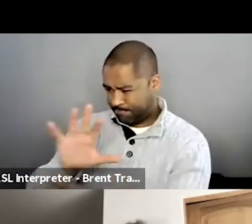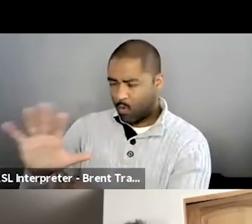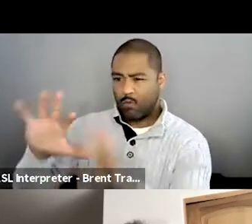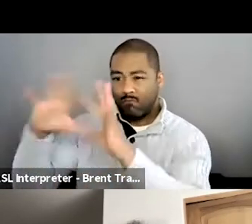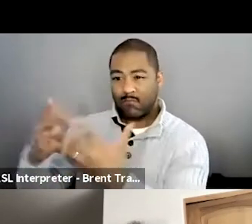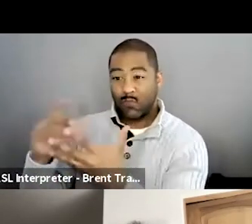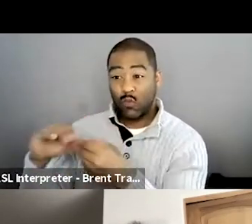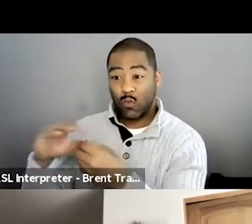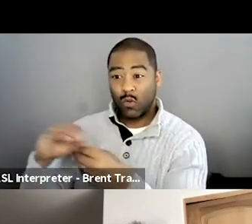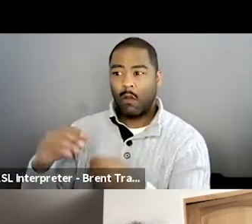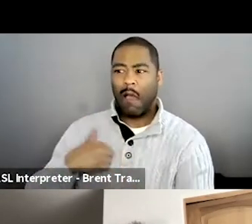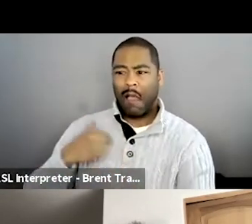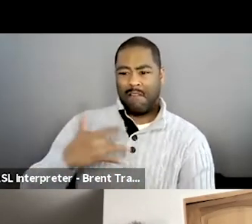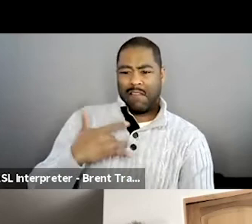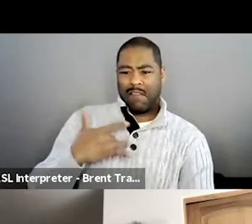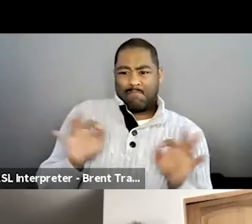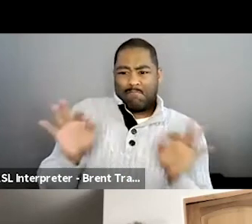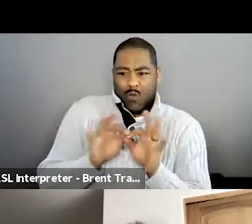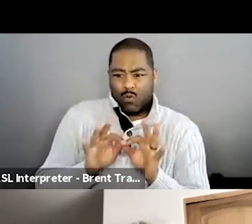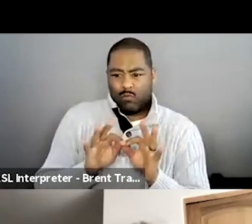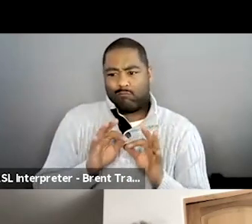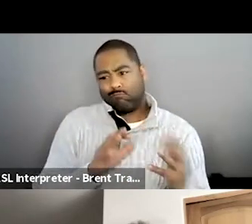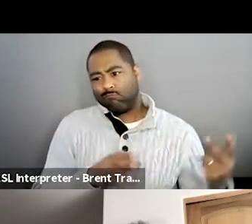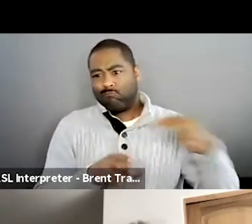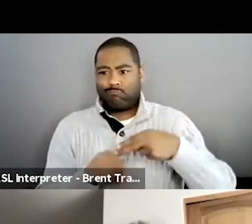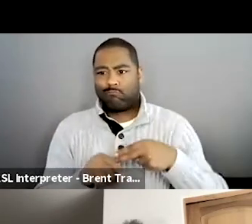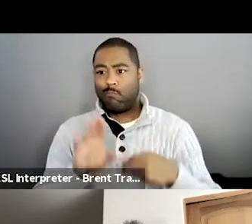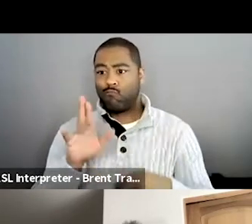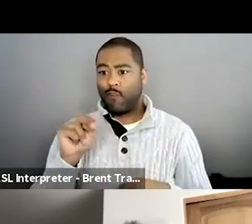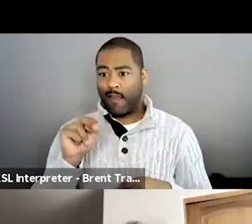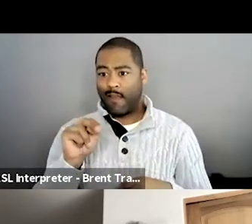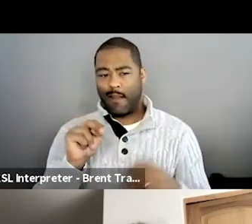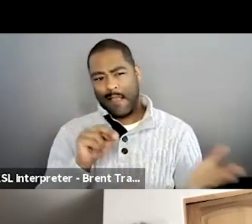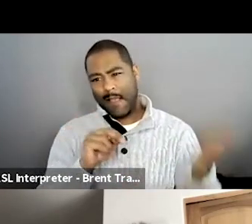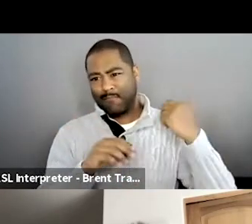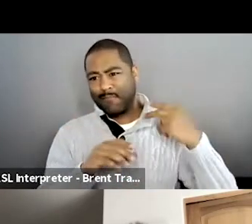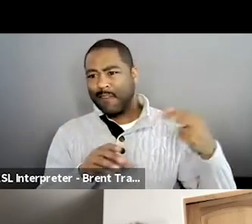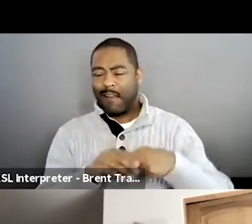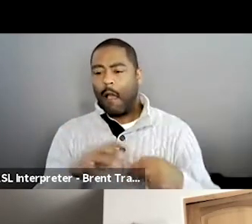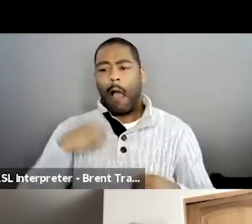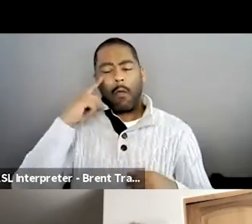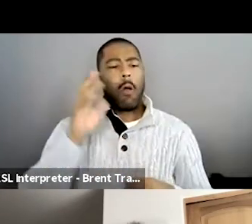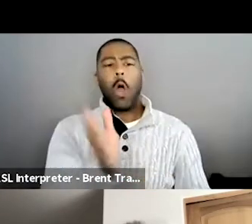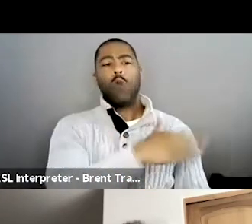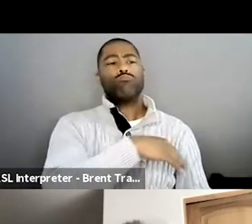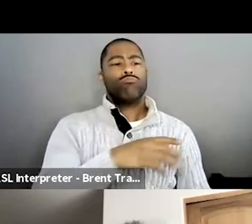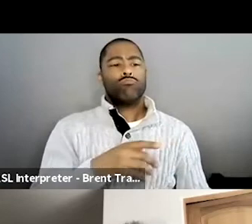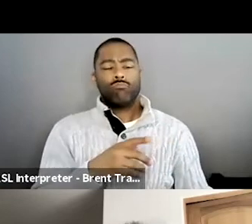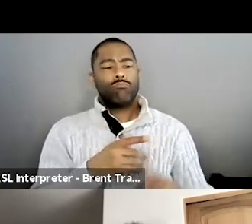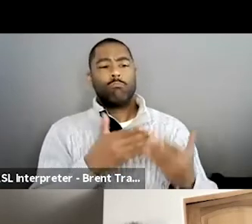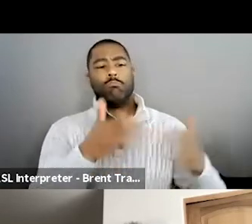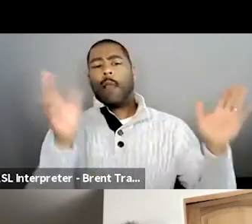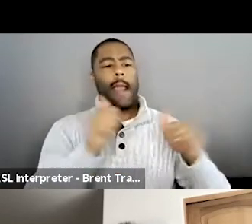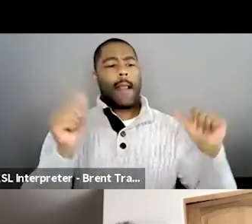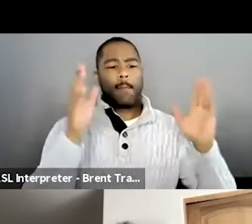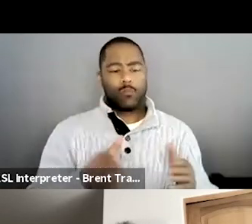knew that, that they would love Brian and that was also very, very important to me. So I wasn't just going to bring anybody in. And I think that was what was the most important part